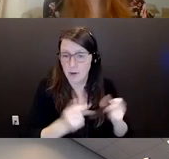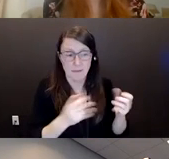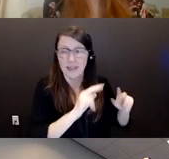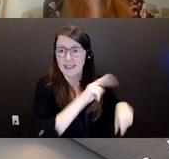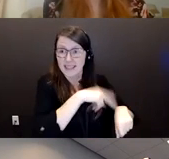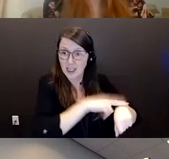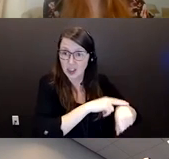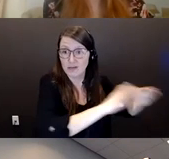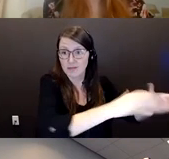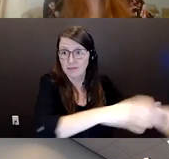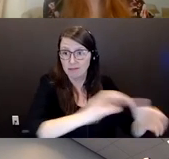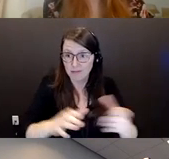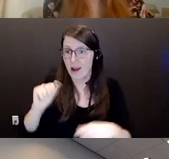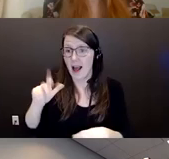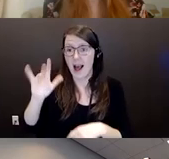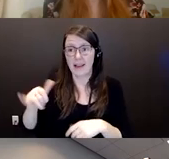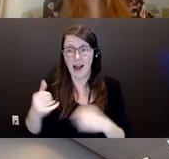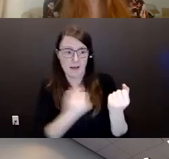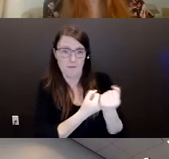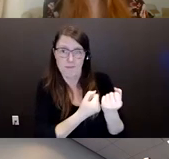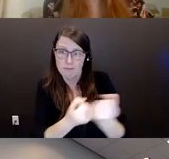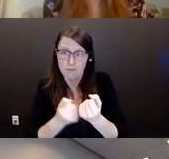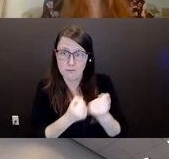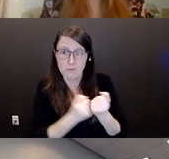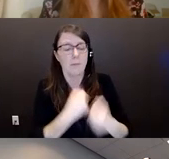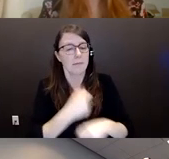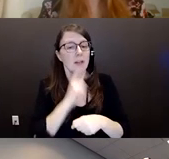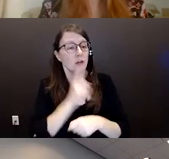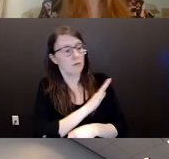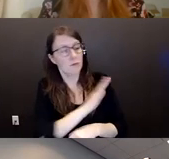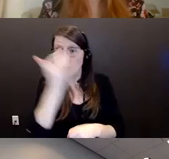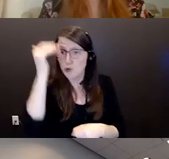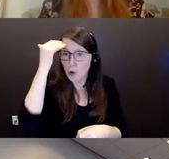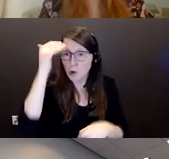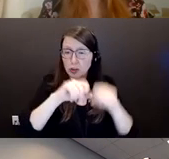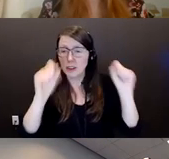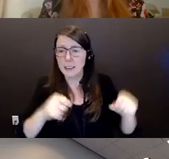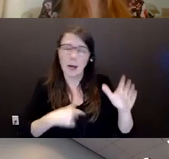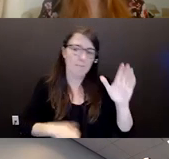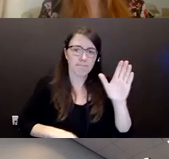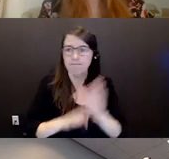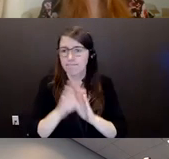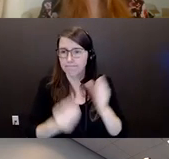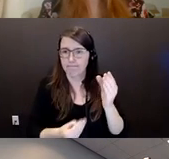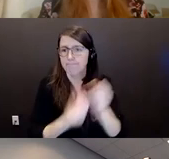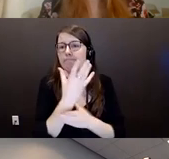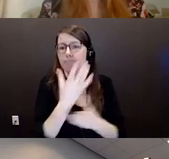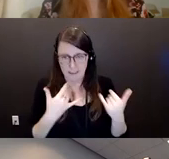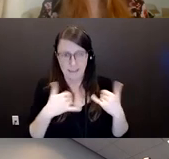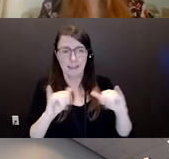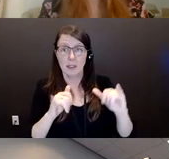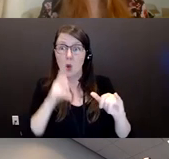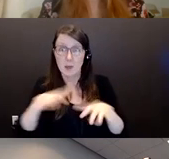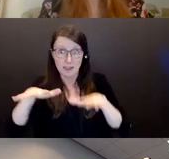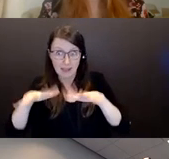to ensure the continued thriving of communities and knowledge systems. Those of us who are settlers need to recognize that our